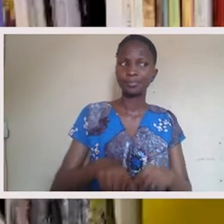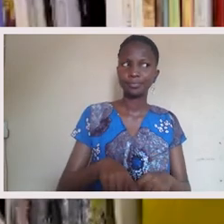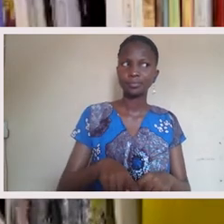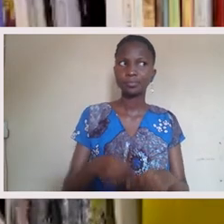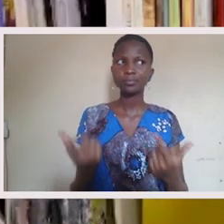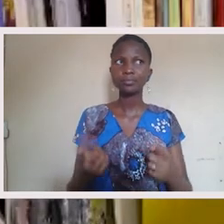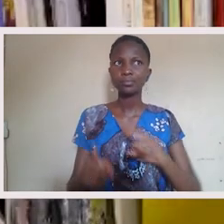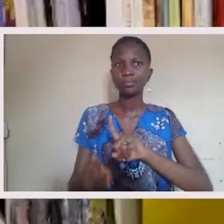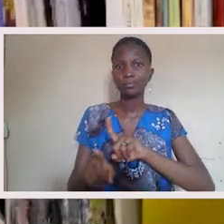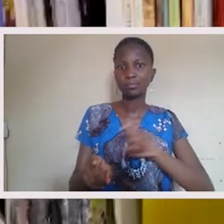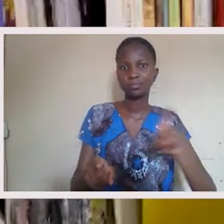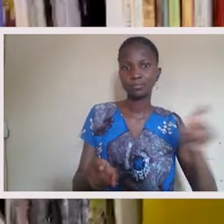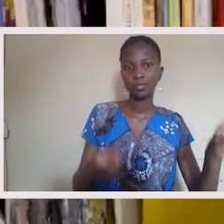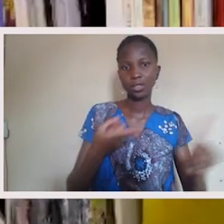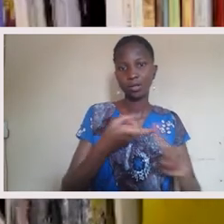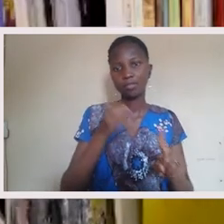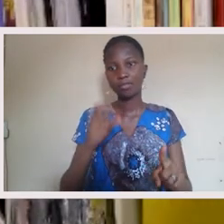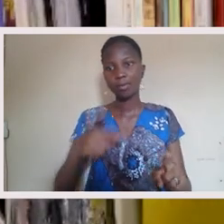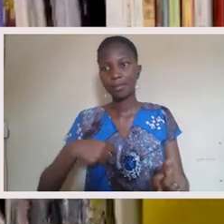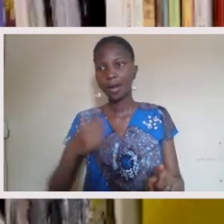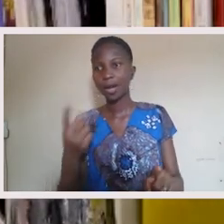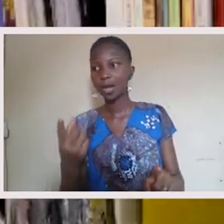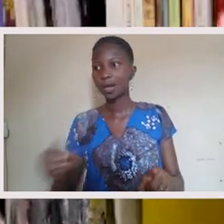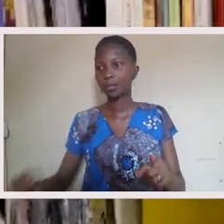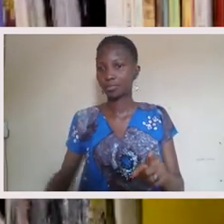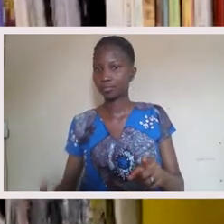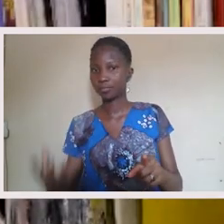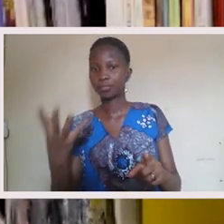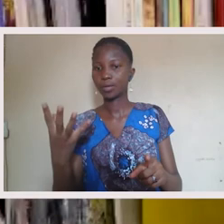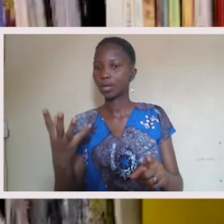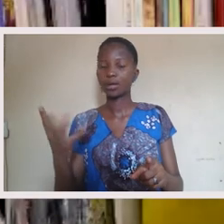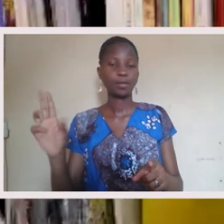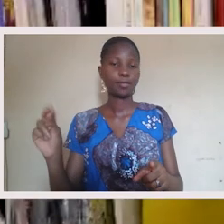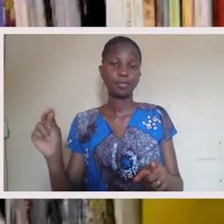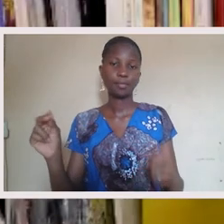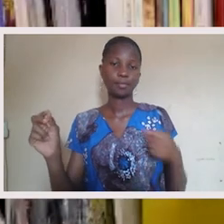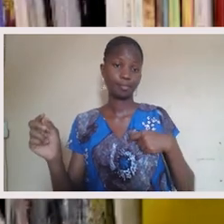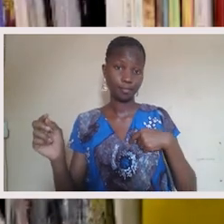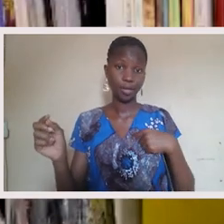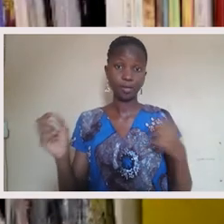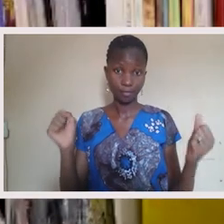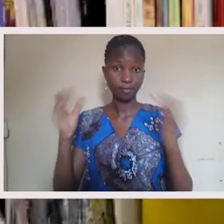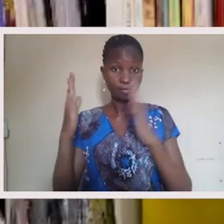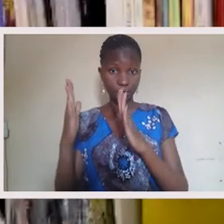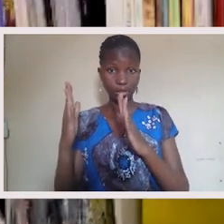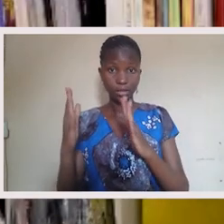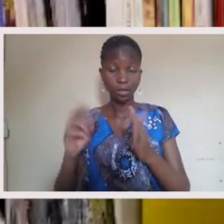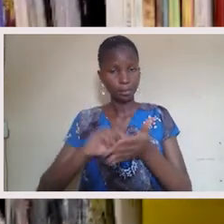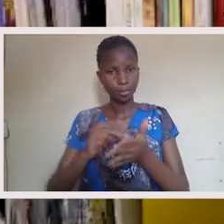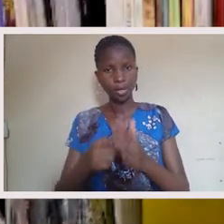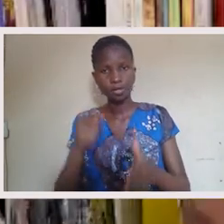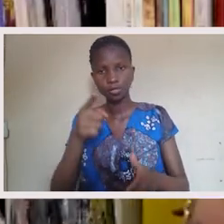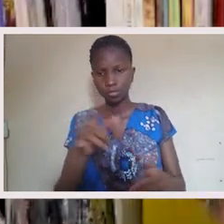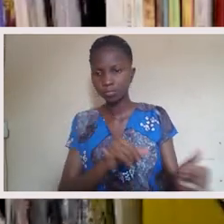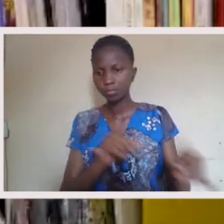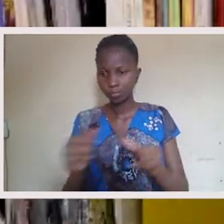from all the intersections of my Puerto Rican identity in this thing called America, right? Like I can't run from it. I have to